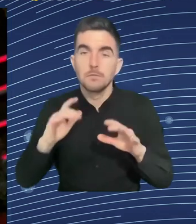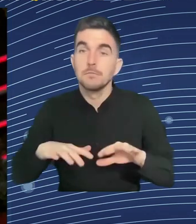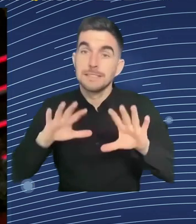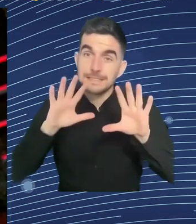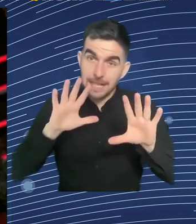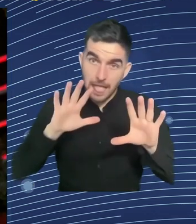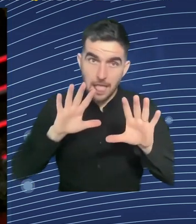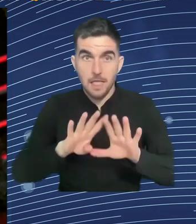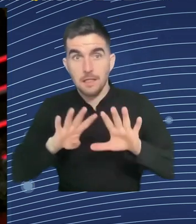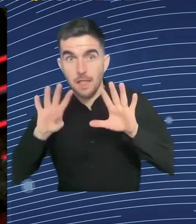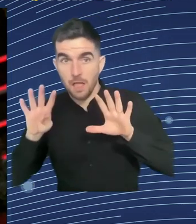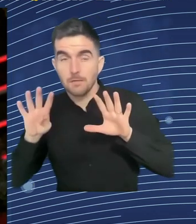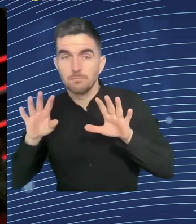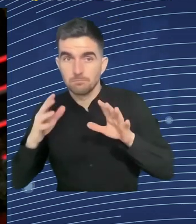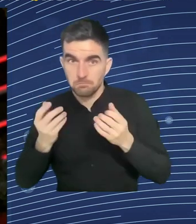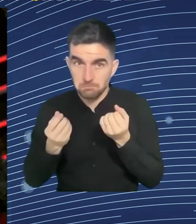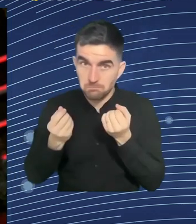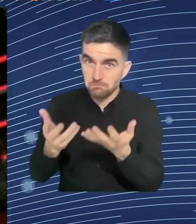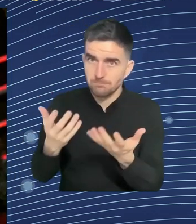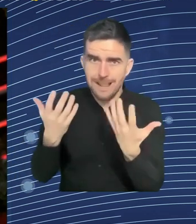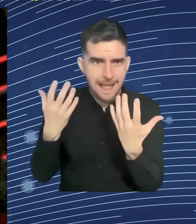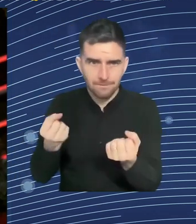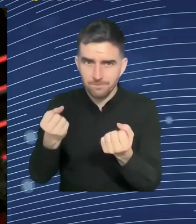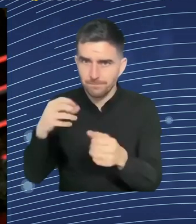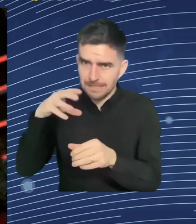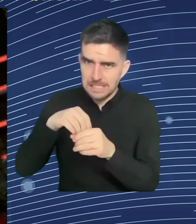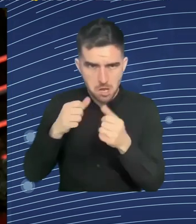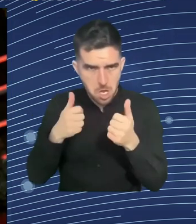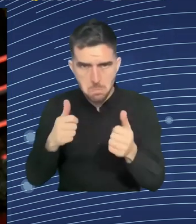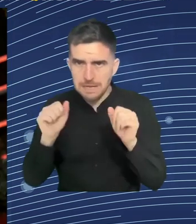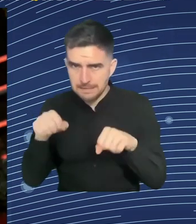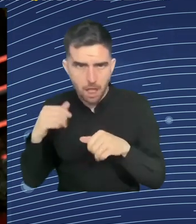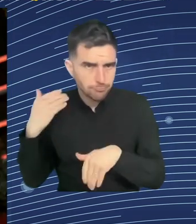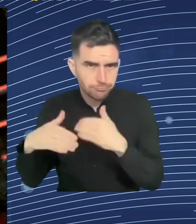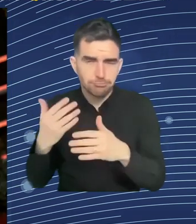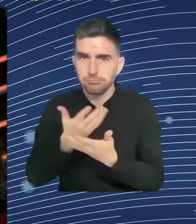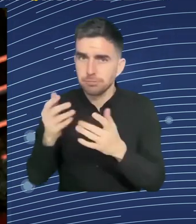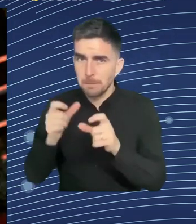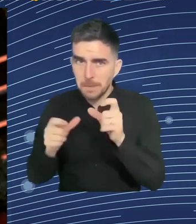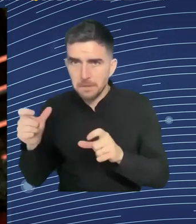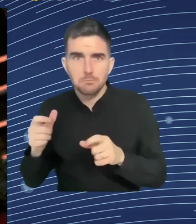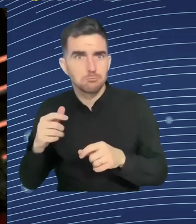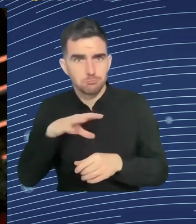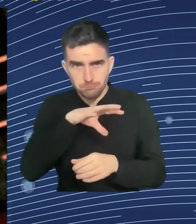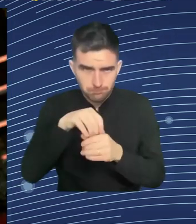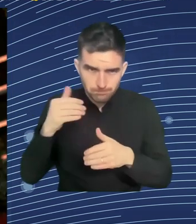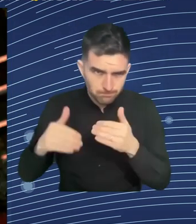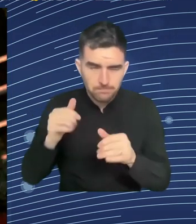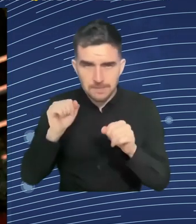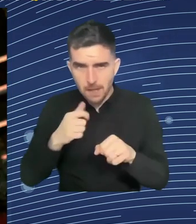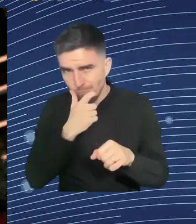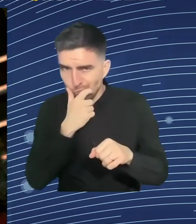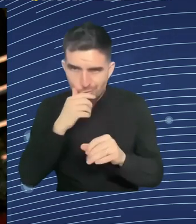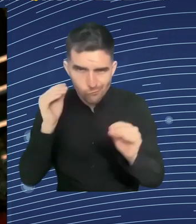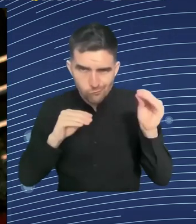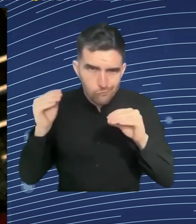decisions being made and push our innovation and our creative thinking further beyond just can I prevent, can I protect and